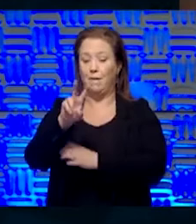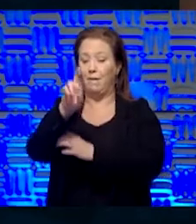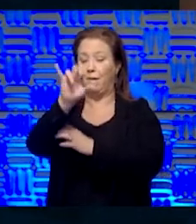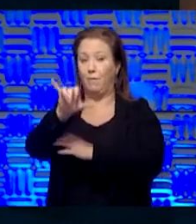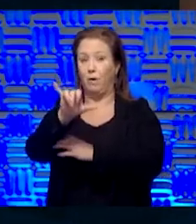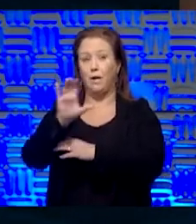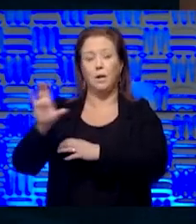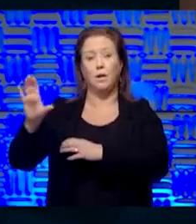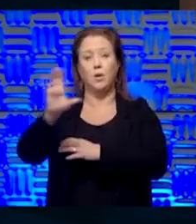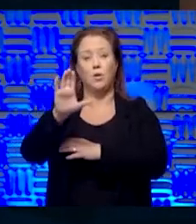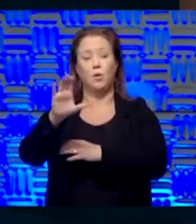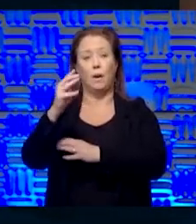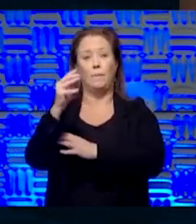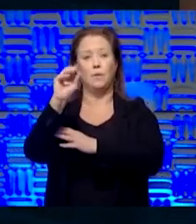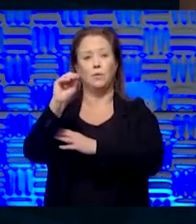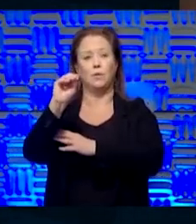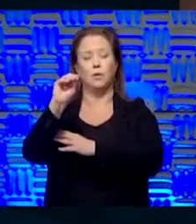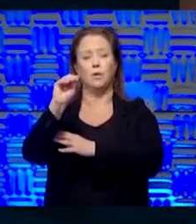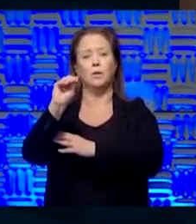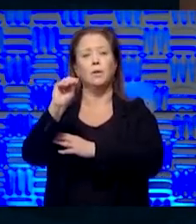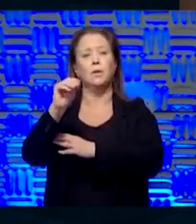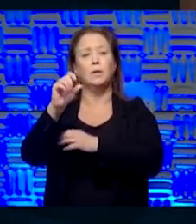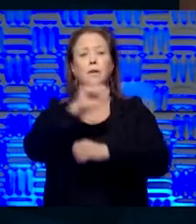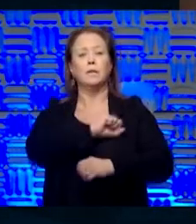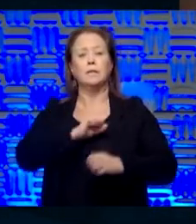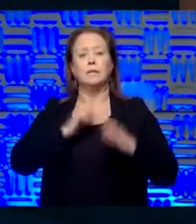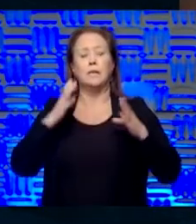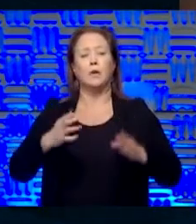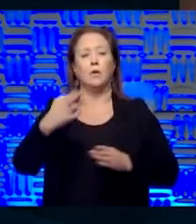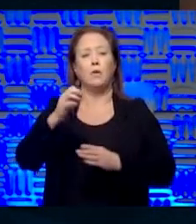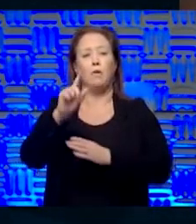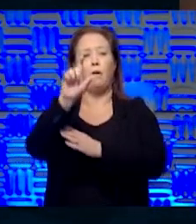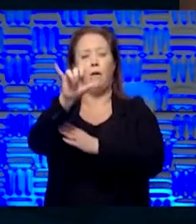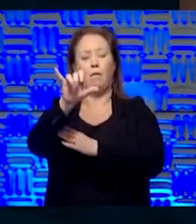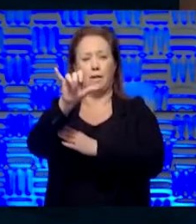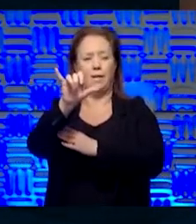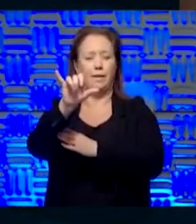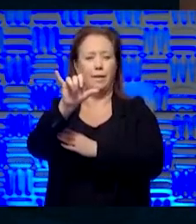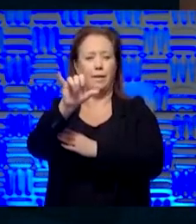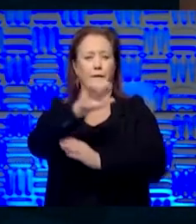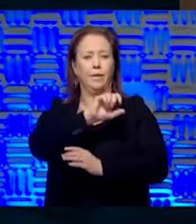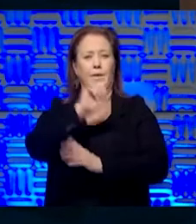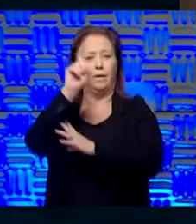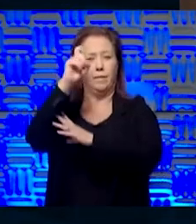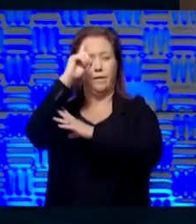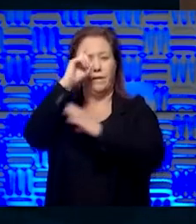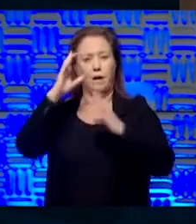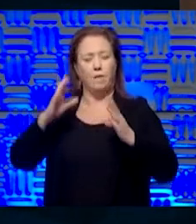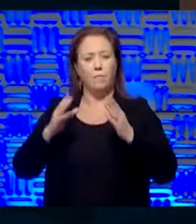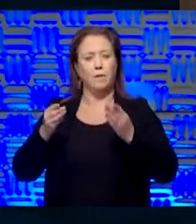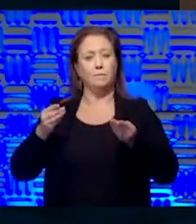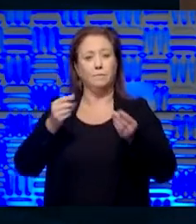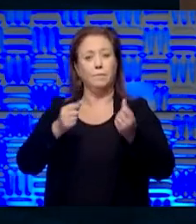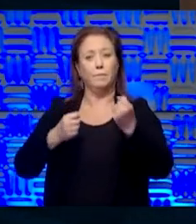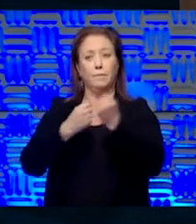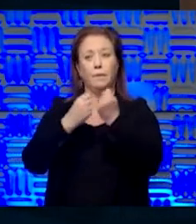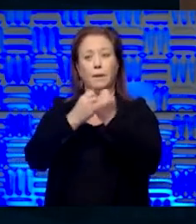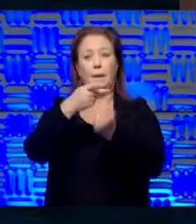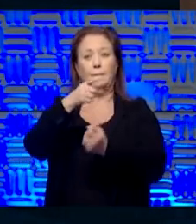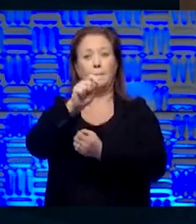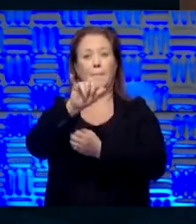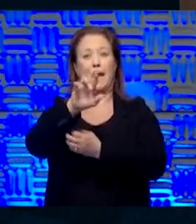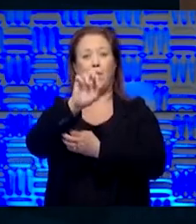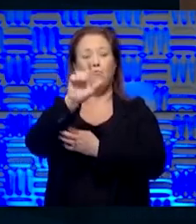make of your colleague in Missouri? Senator Hawley is pushing this idea of, uh, government subsidizing payrolls